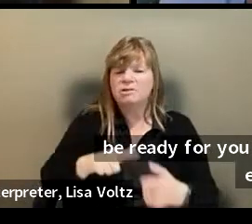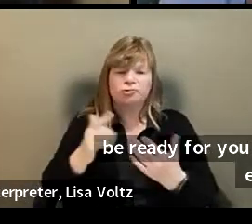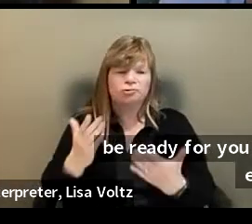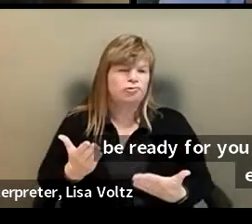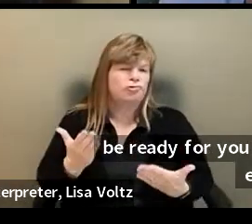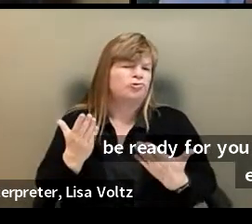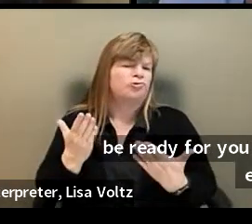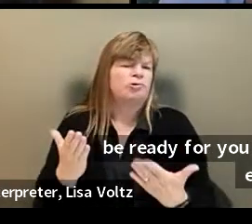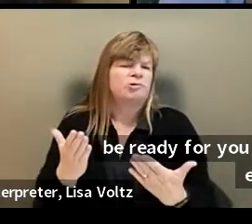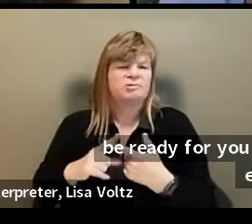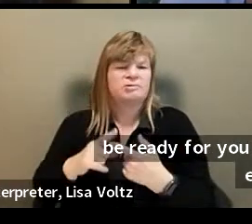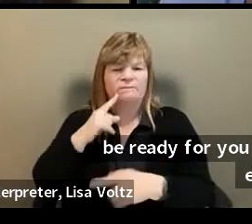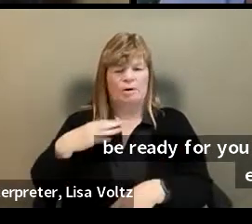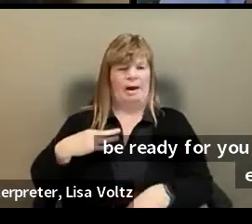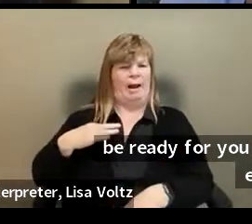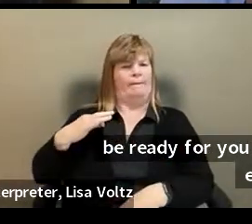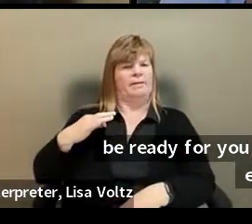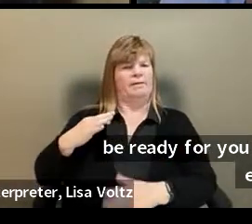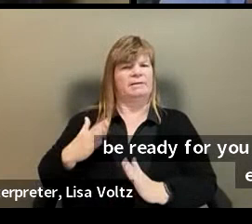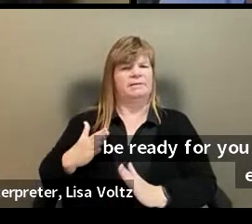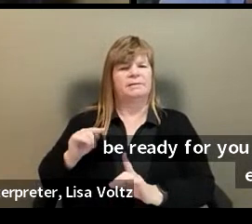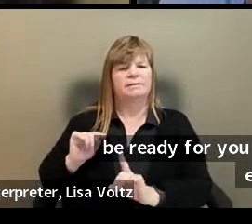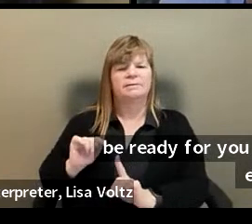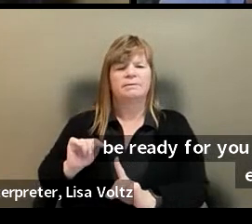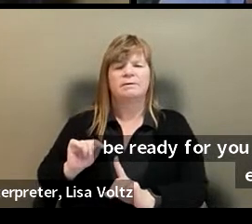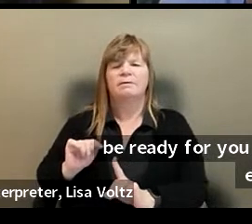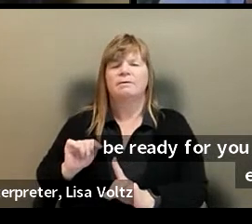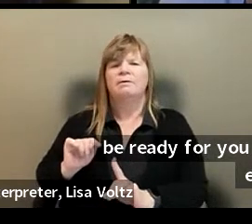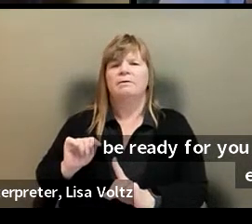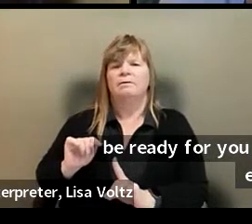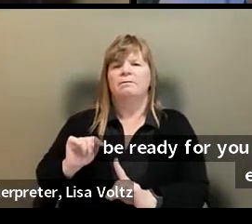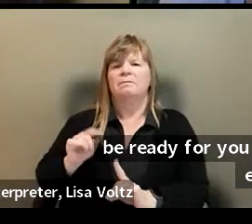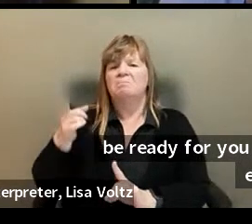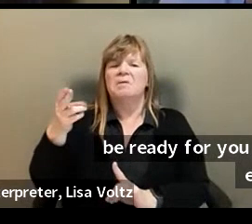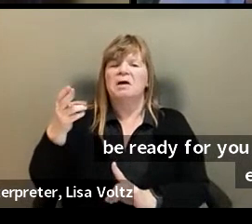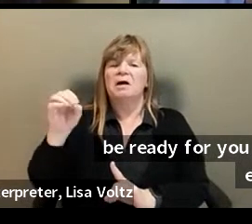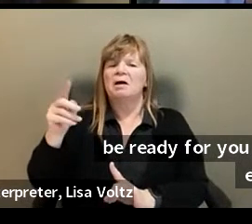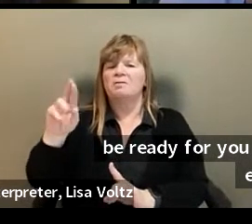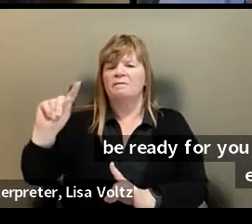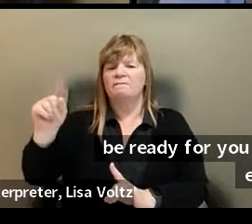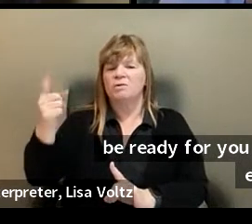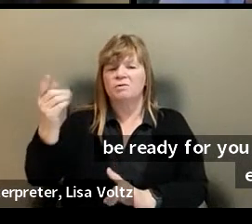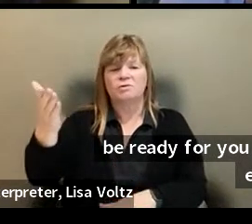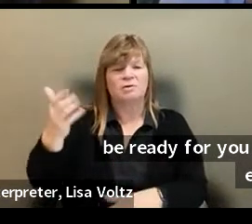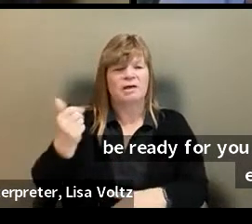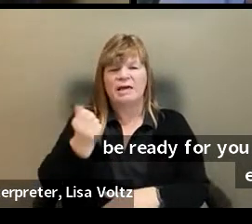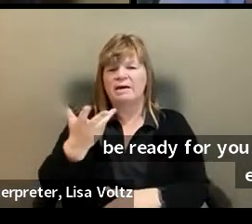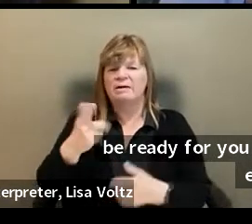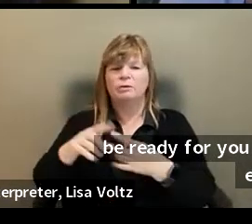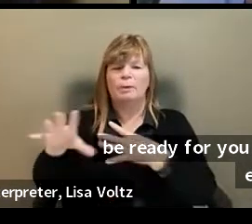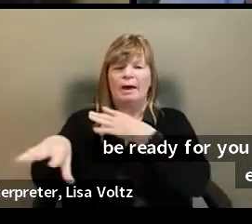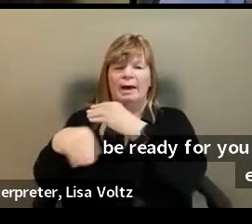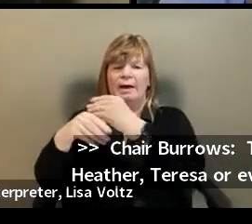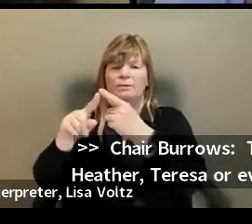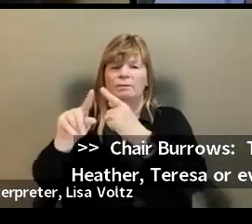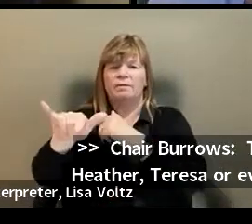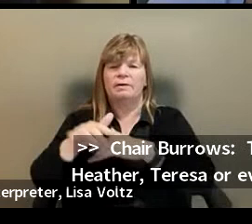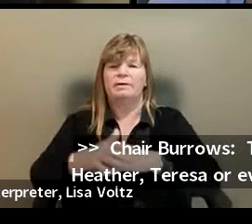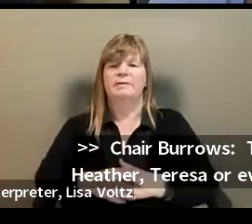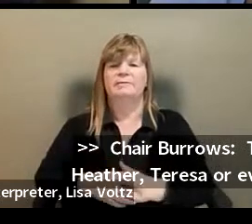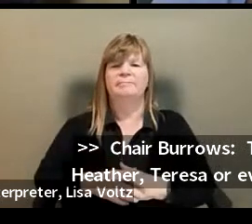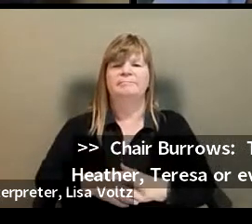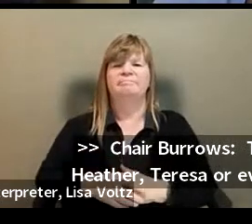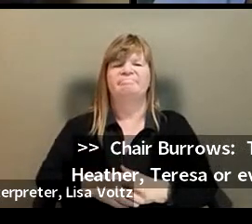applicants? Um, and so, you know, I'll start with Heather, but, uh, anything you want to add? Uh,